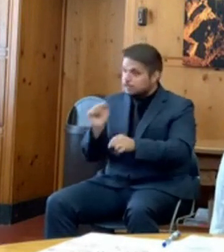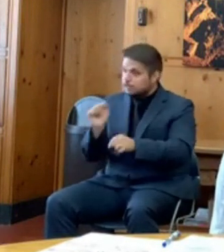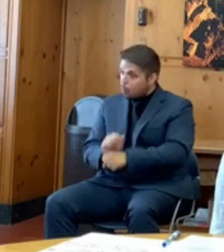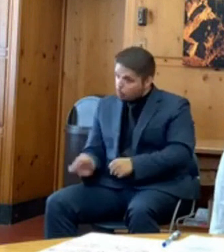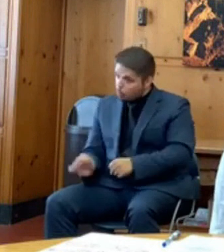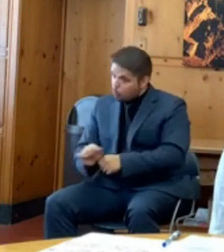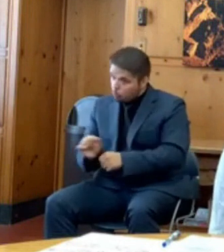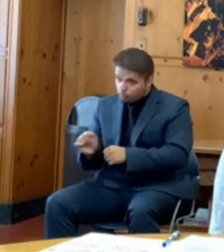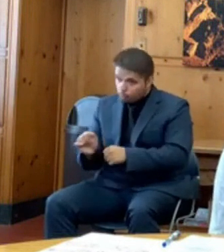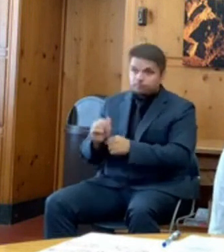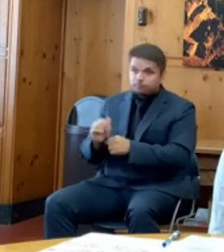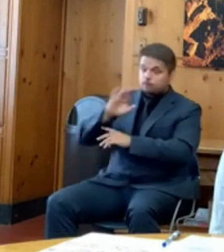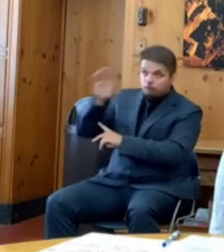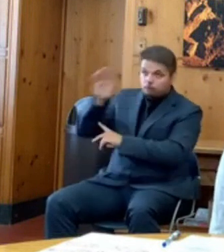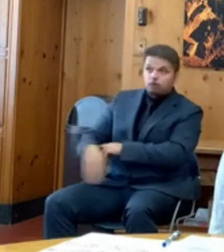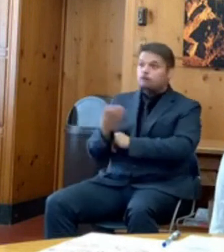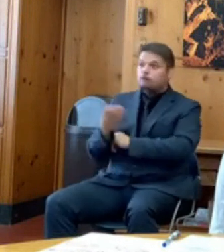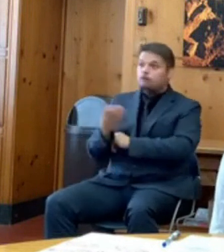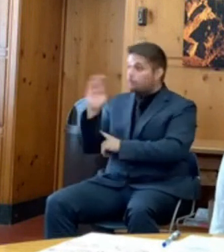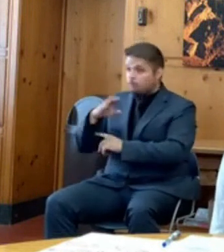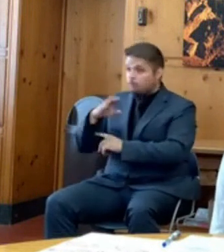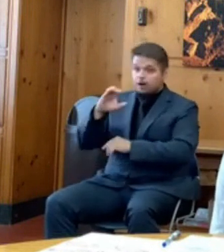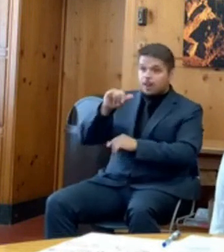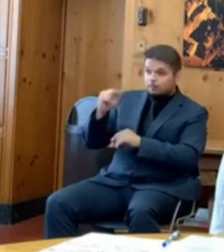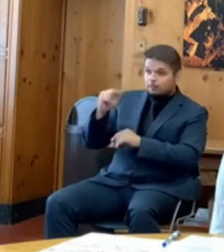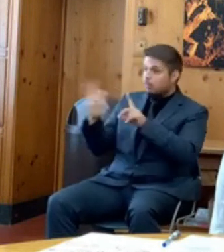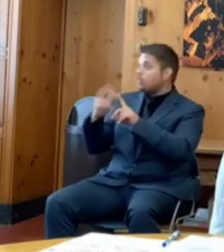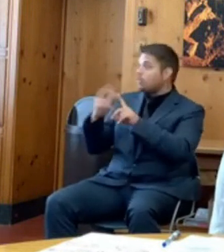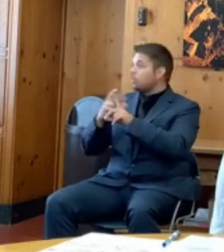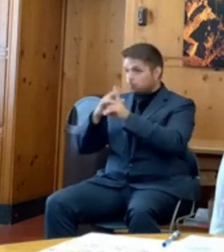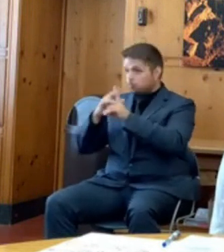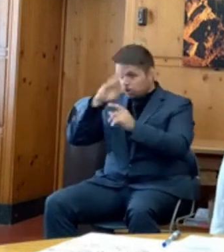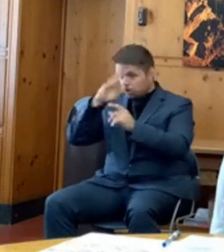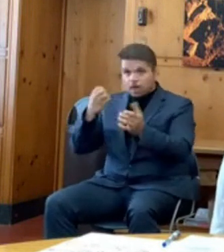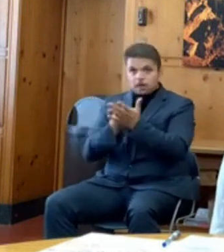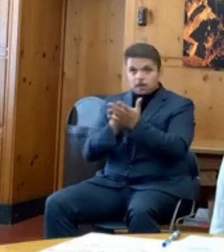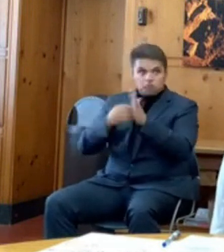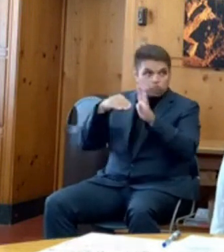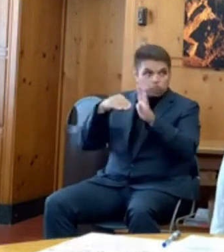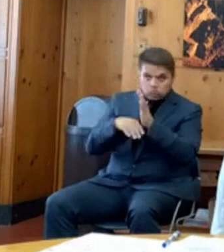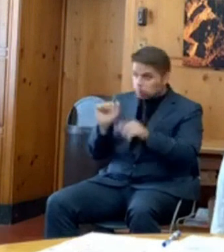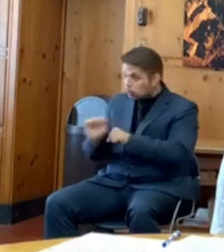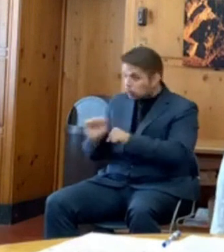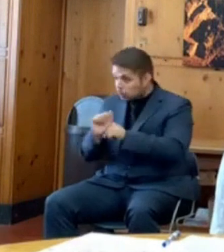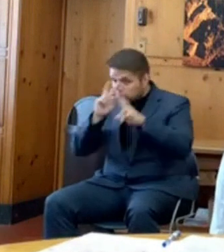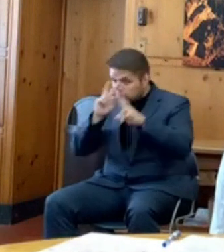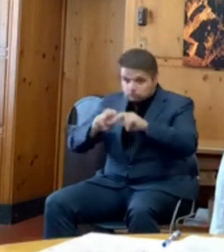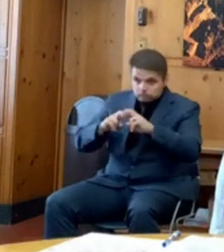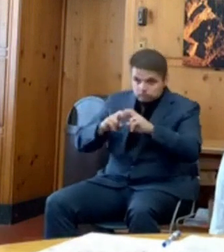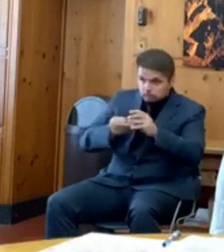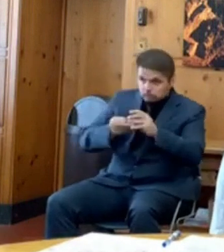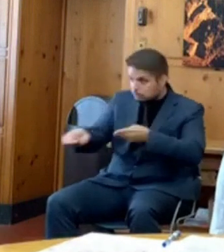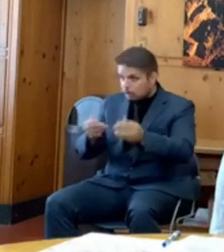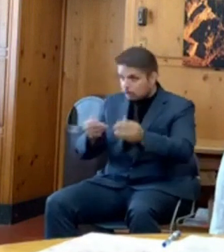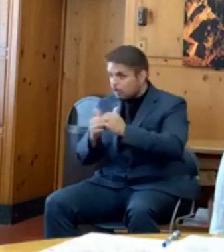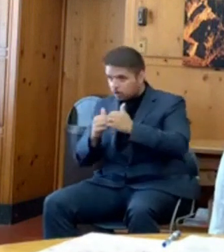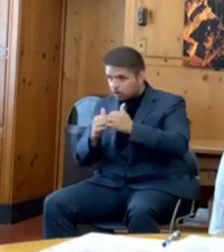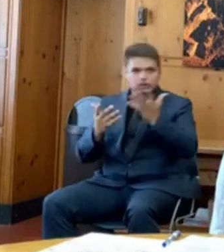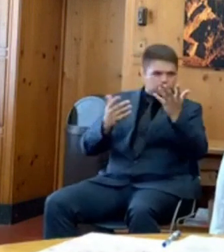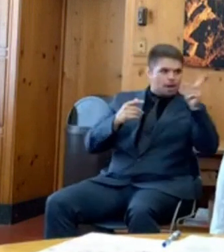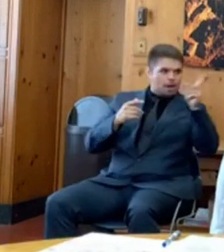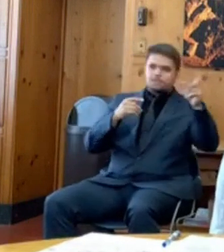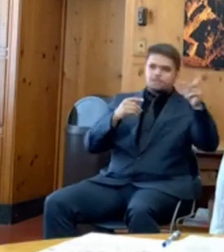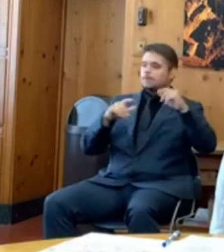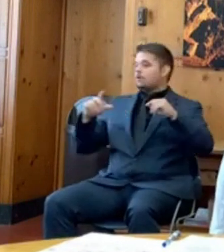worst economic downturn in generations. To slow this process down in any way, large or small,